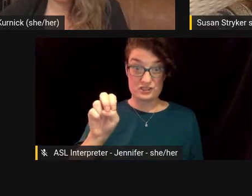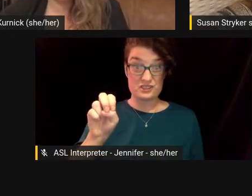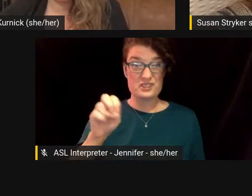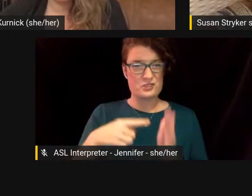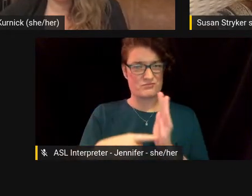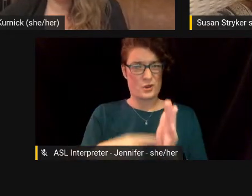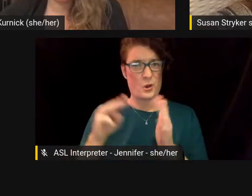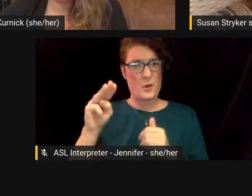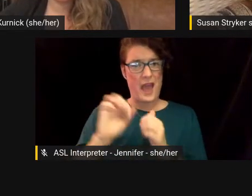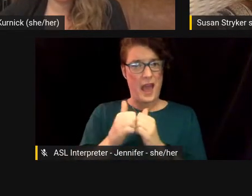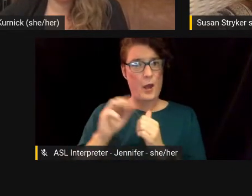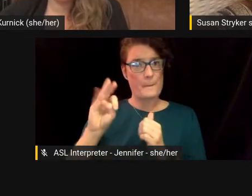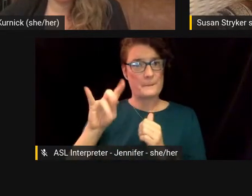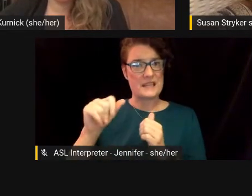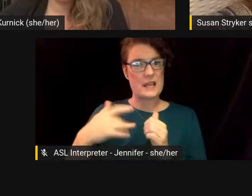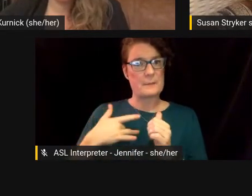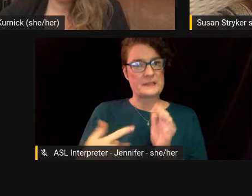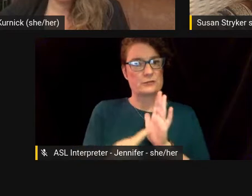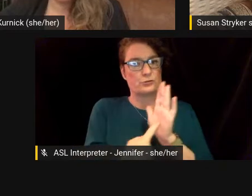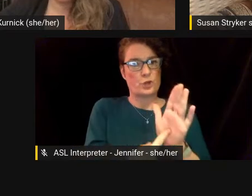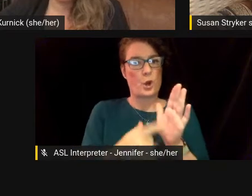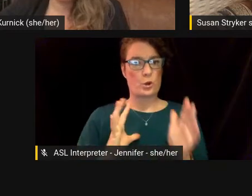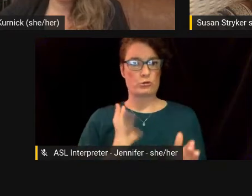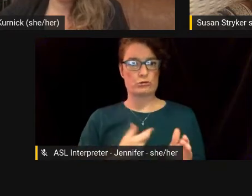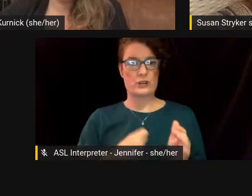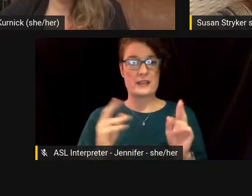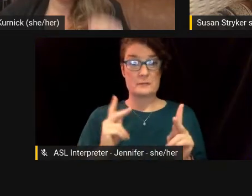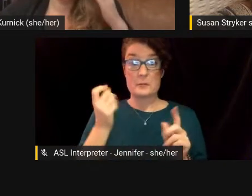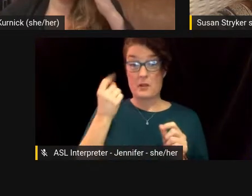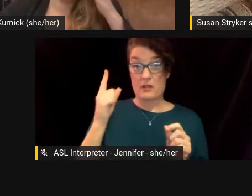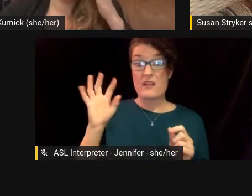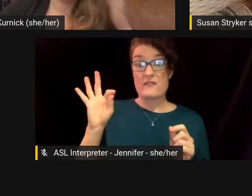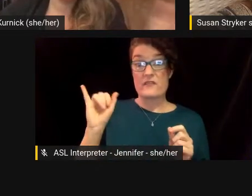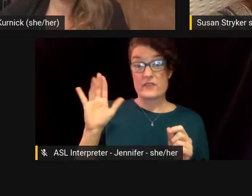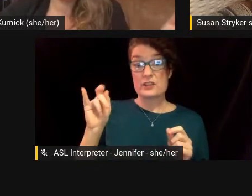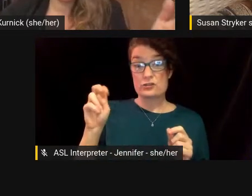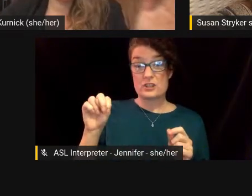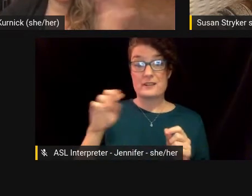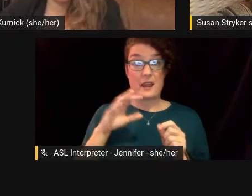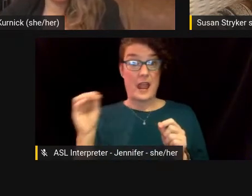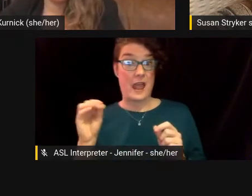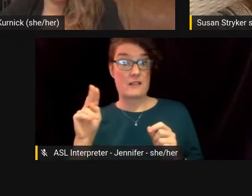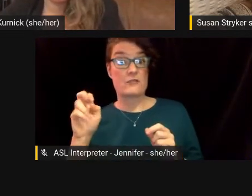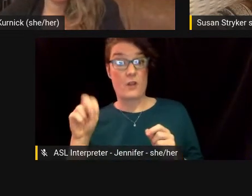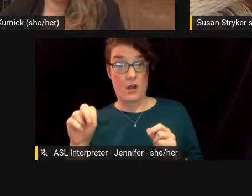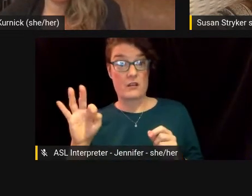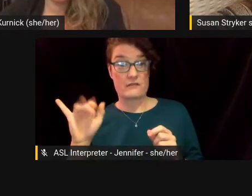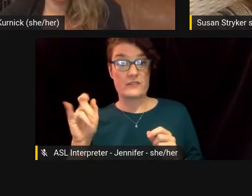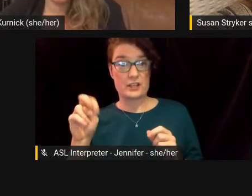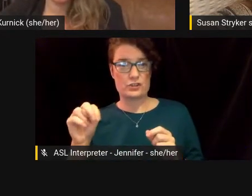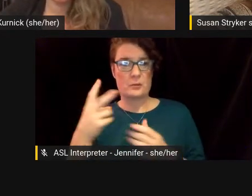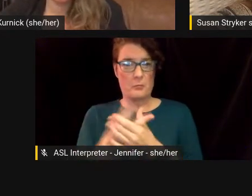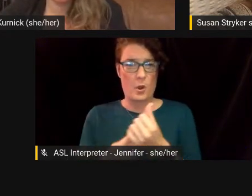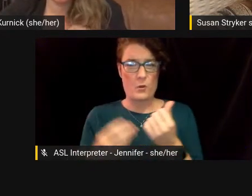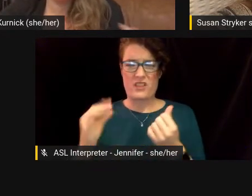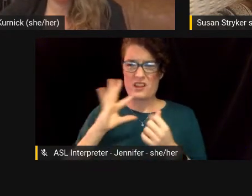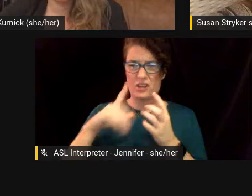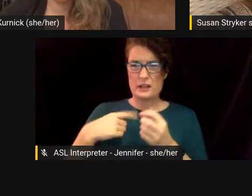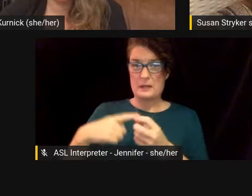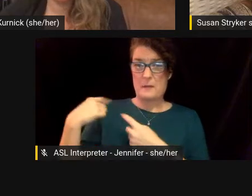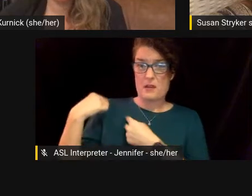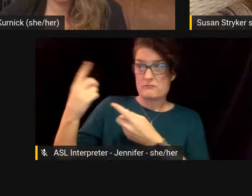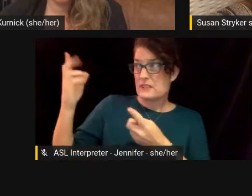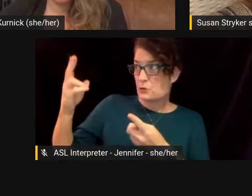of transgender people, and looking at that historically in this present moment, where it's kind of